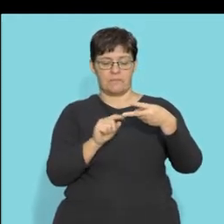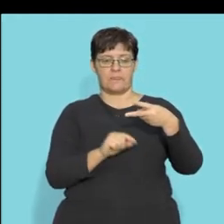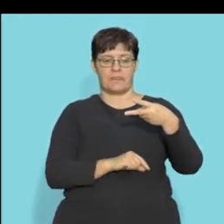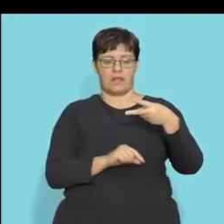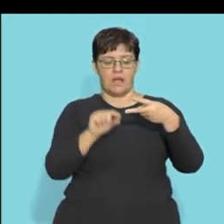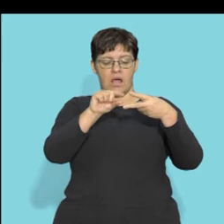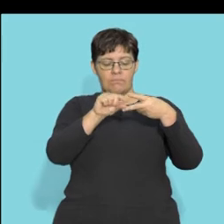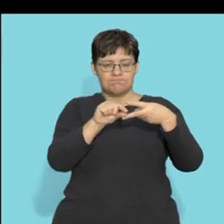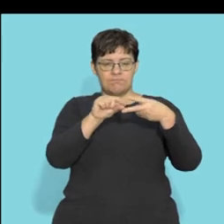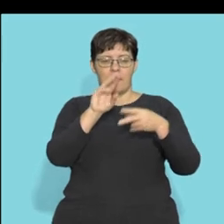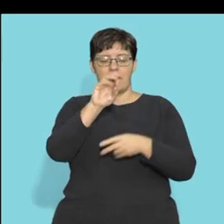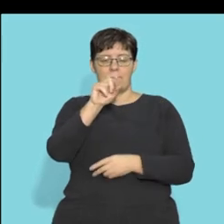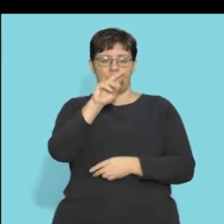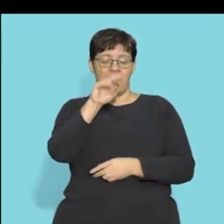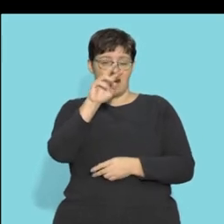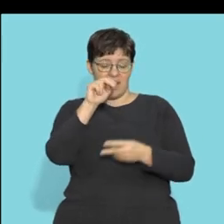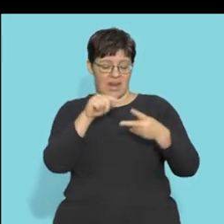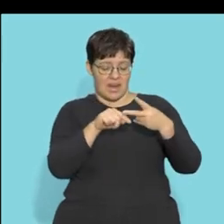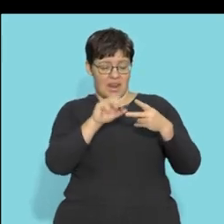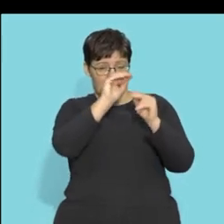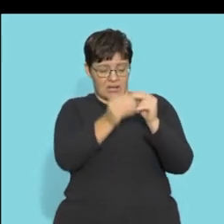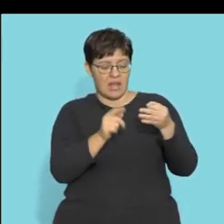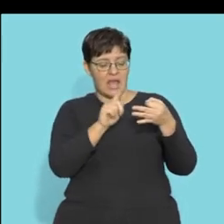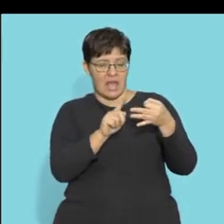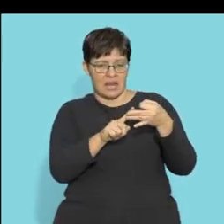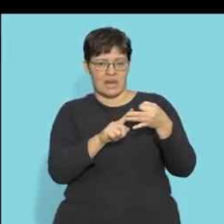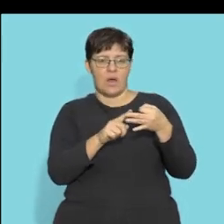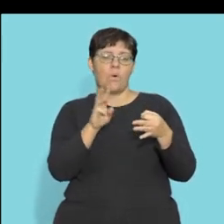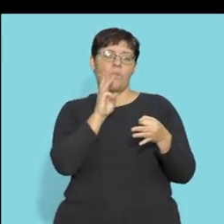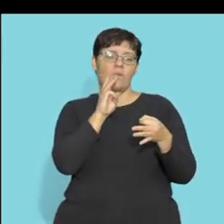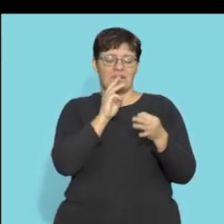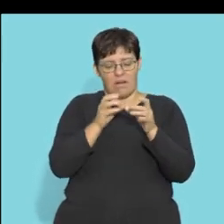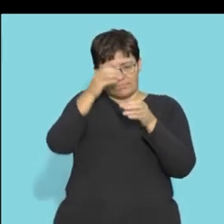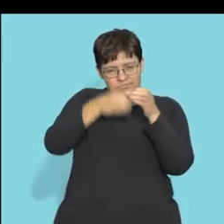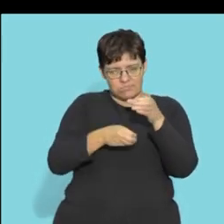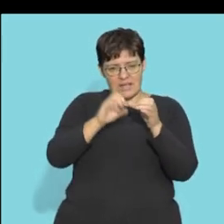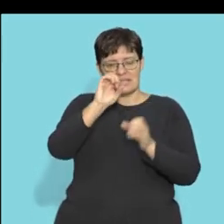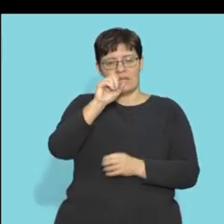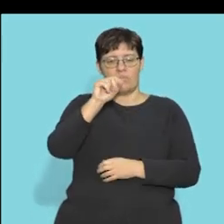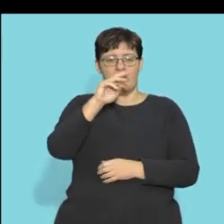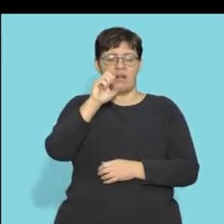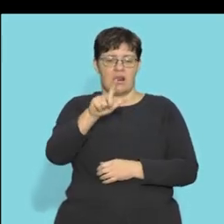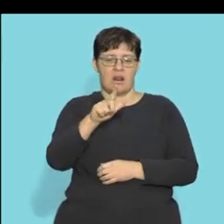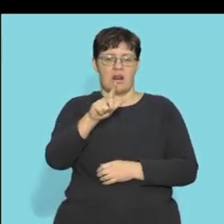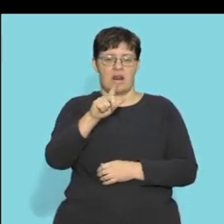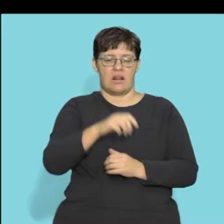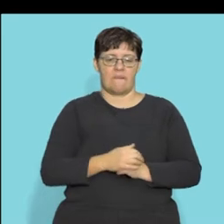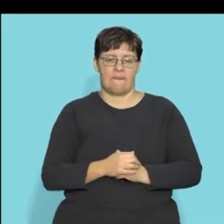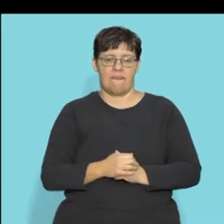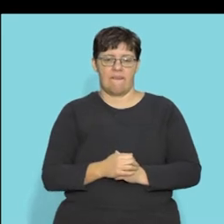the meninges, the membranes, and it's surrounded by the cerebrospinal fluid.